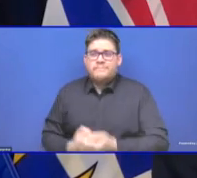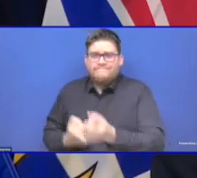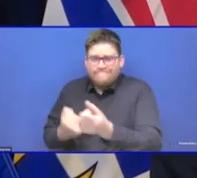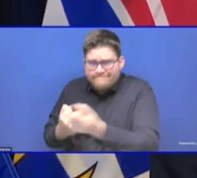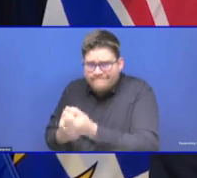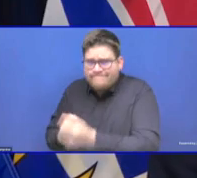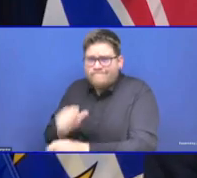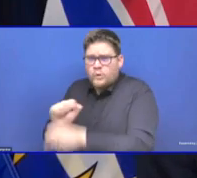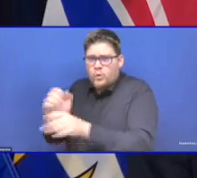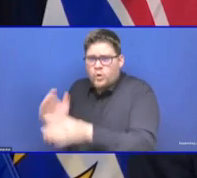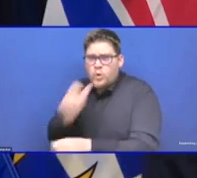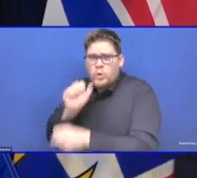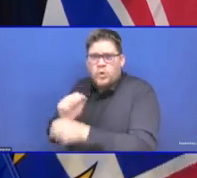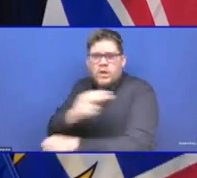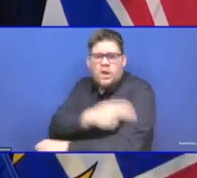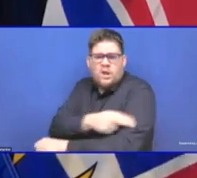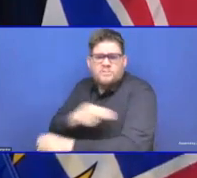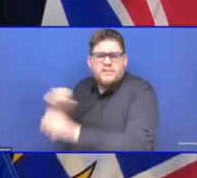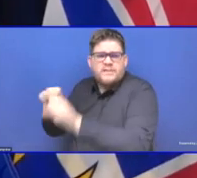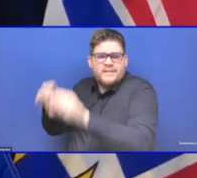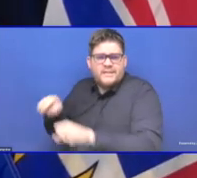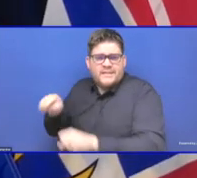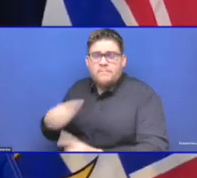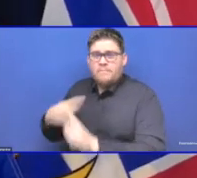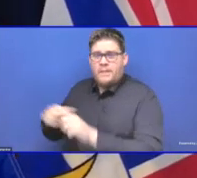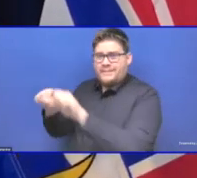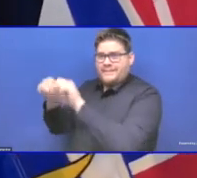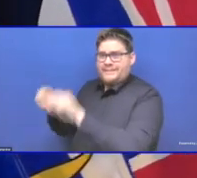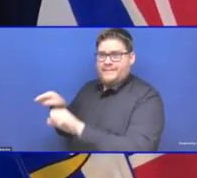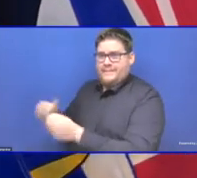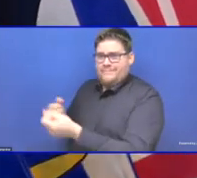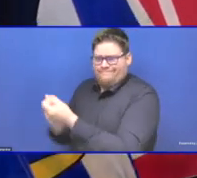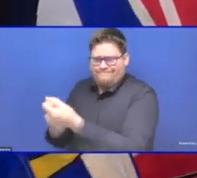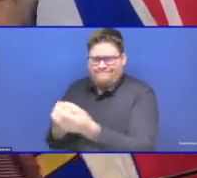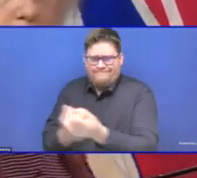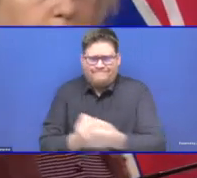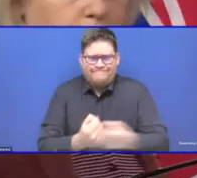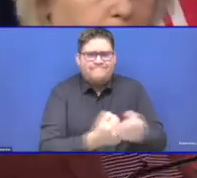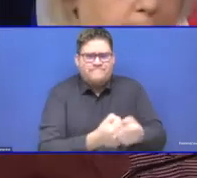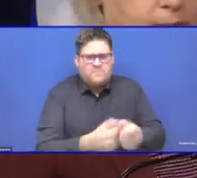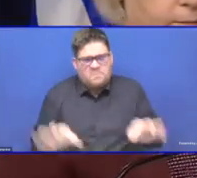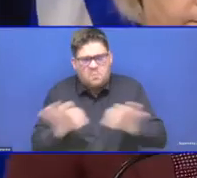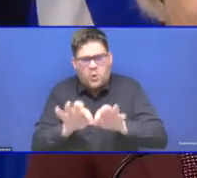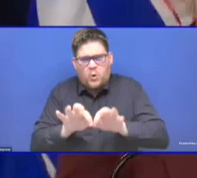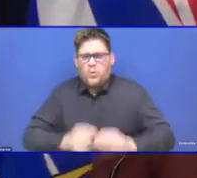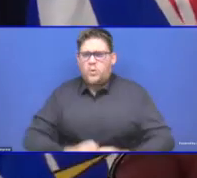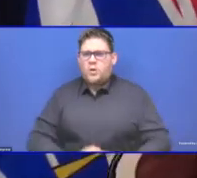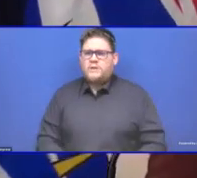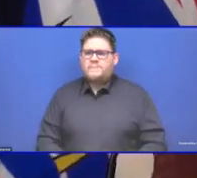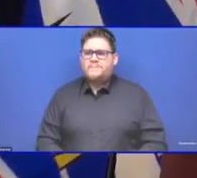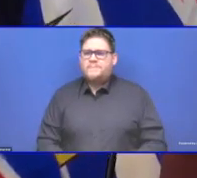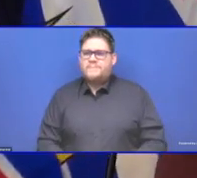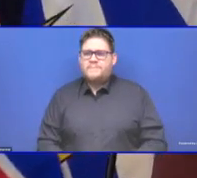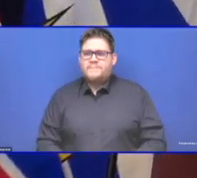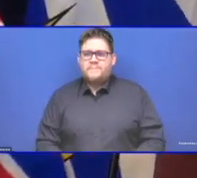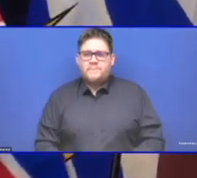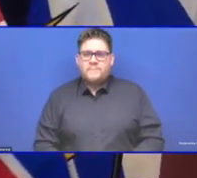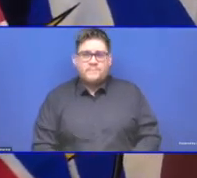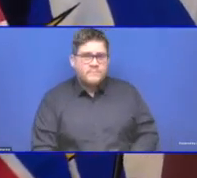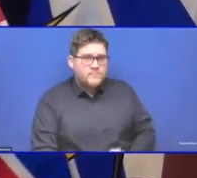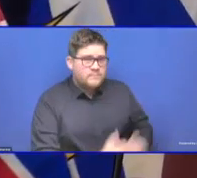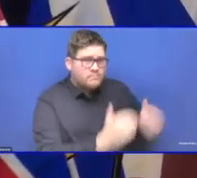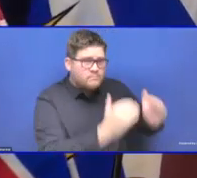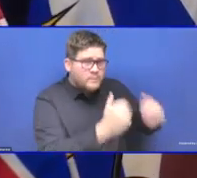in particular more than anything else. Camille, do you have a follow-up? Yes, thank you. For health